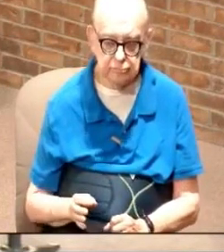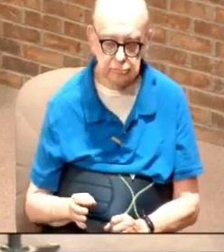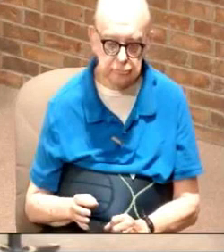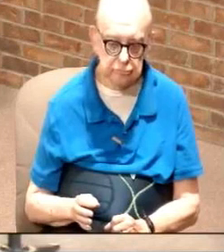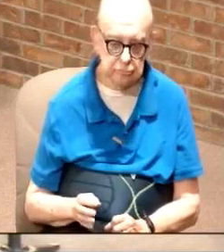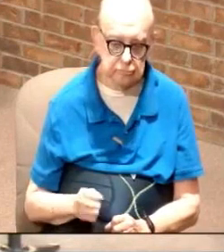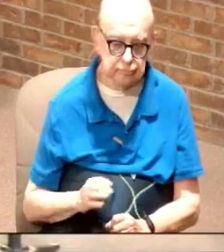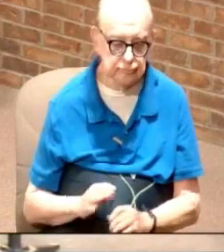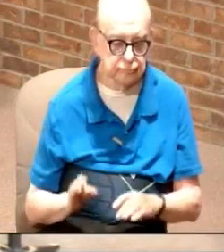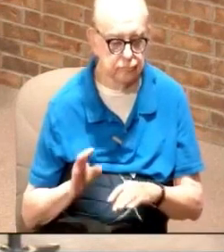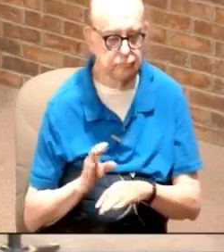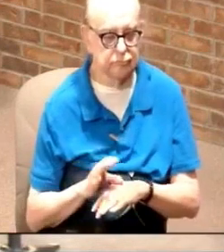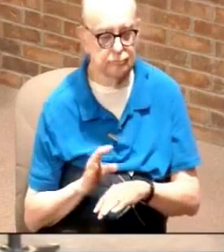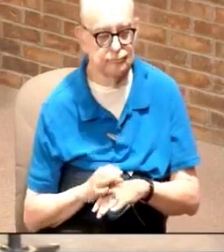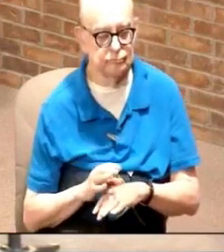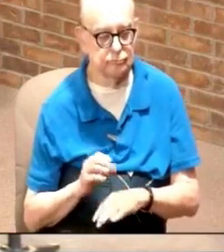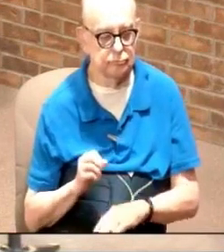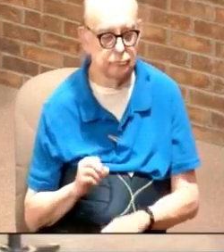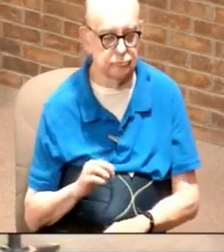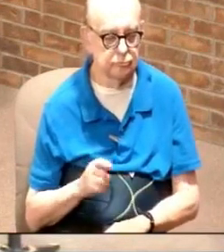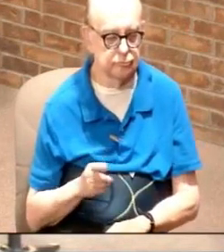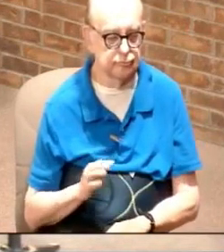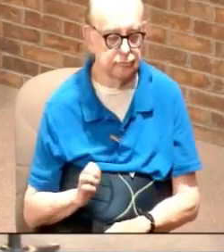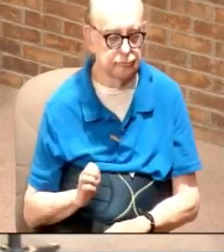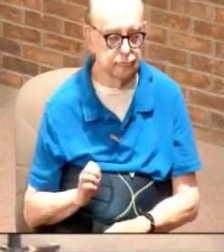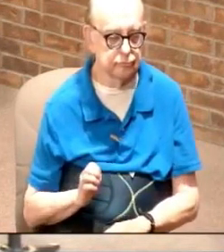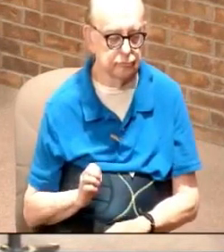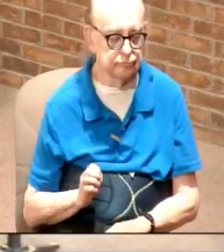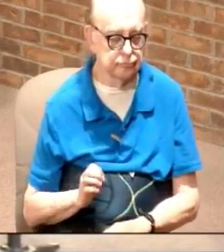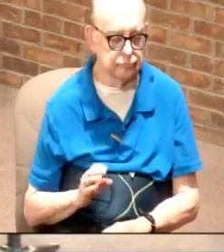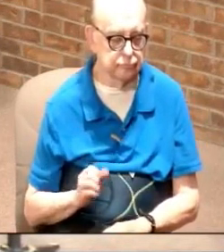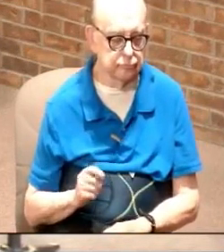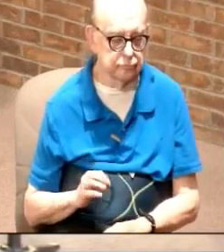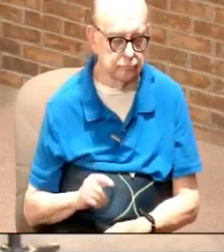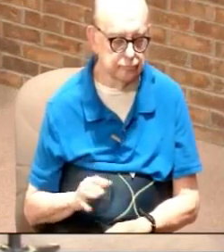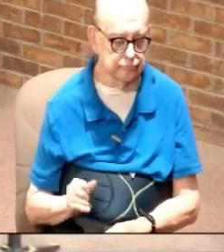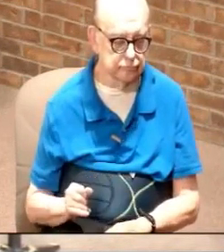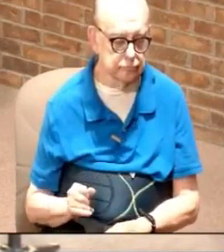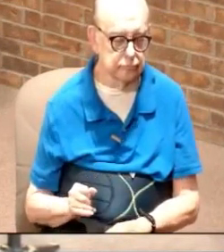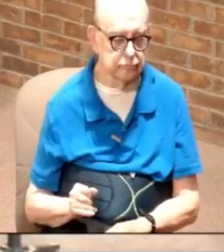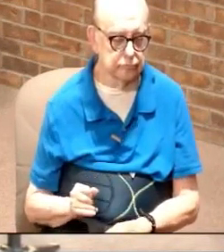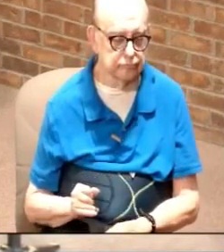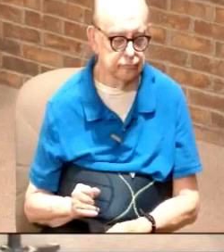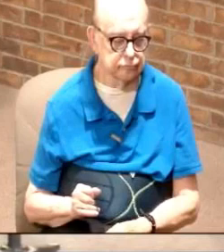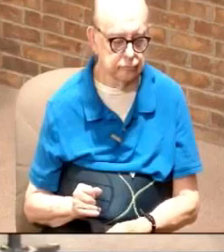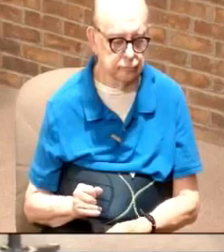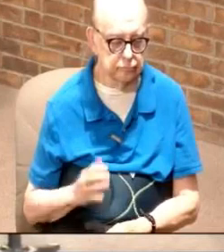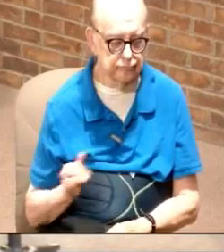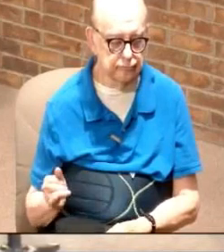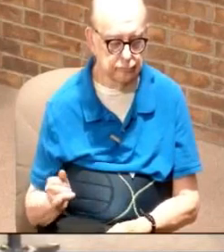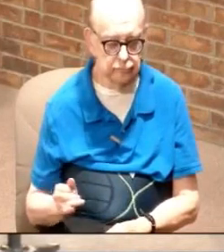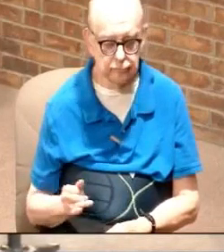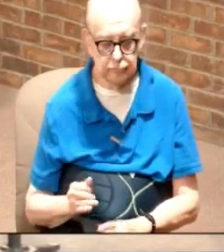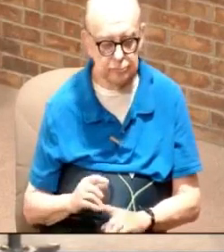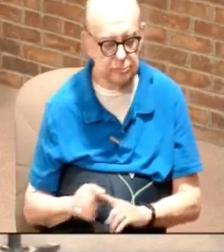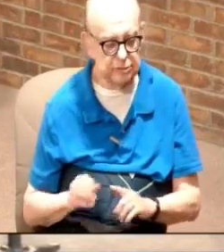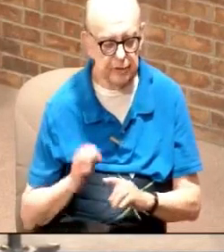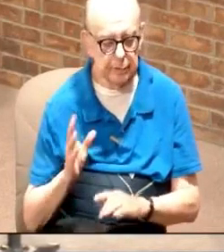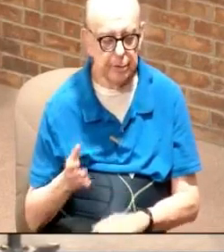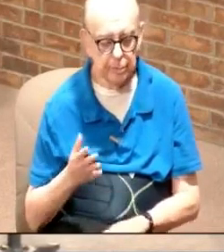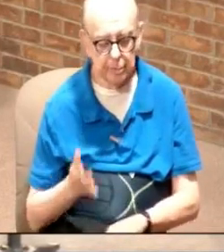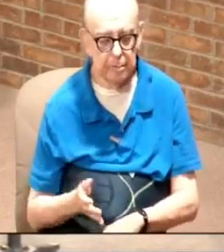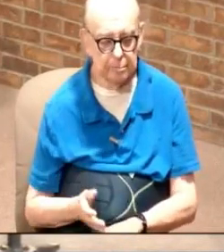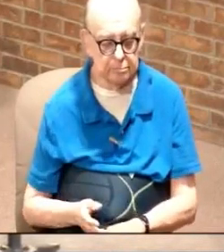opened a church in Orange County where Chuck Swindoll was John MacArthur was